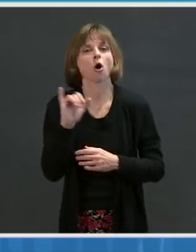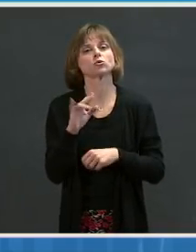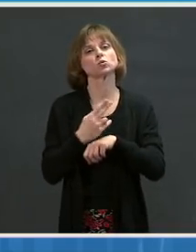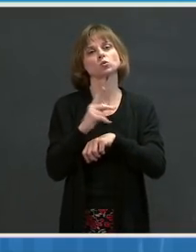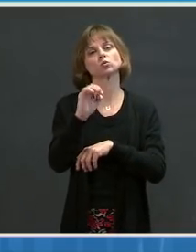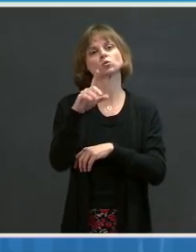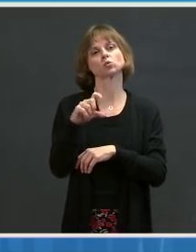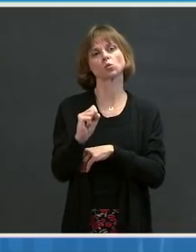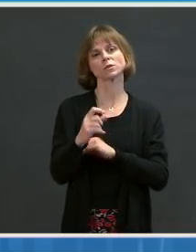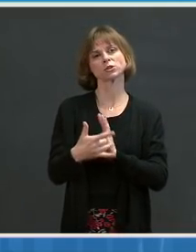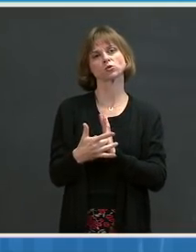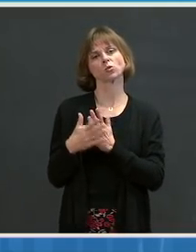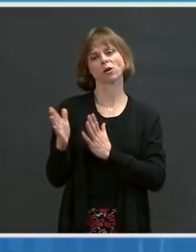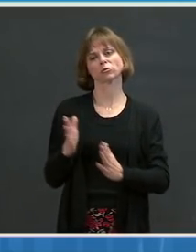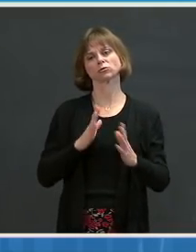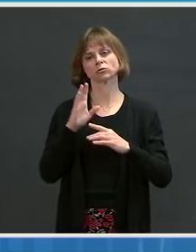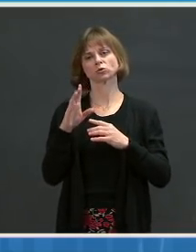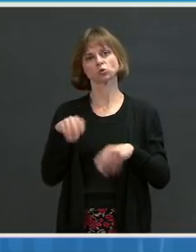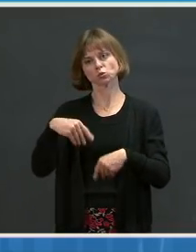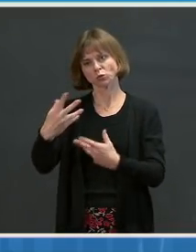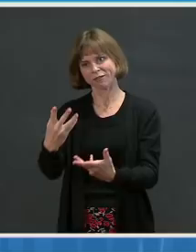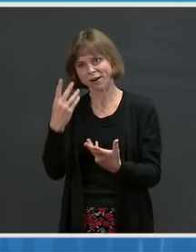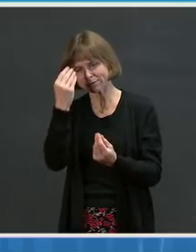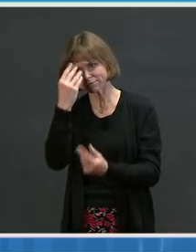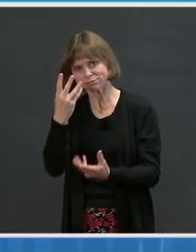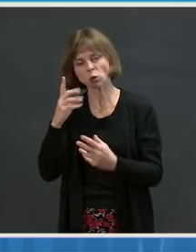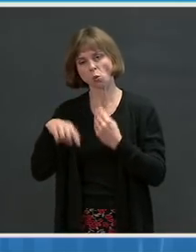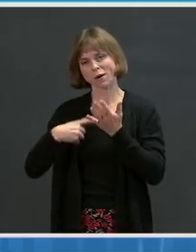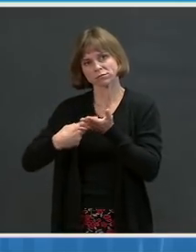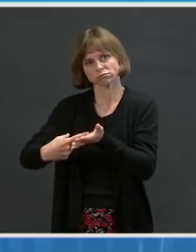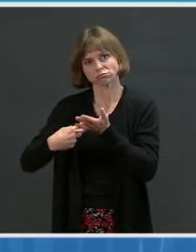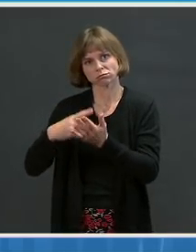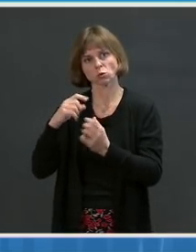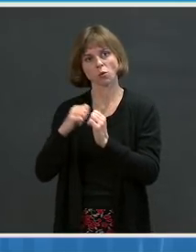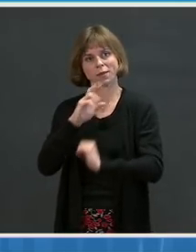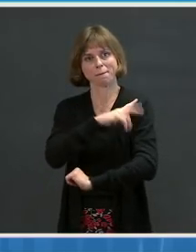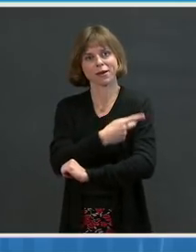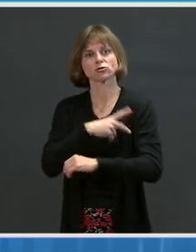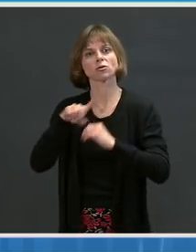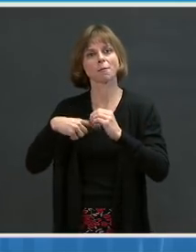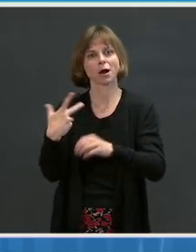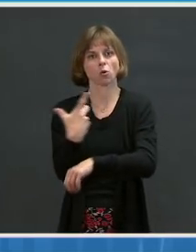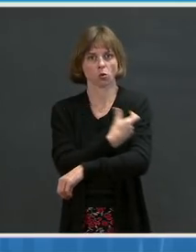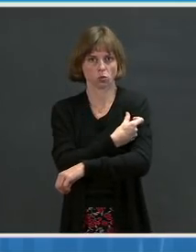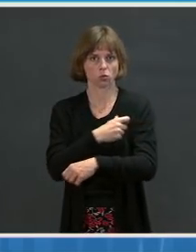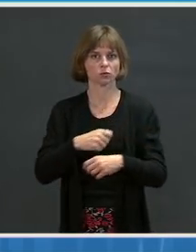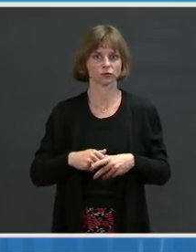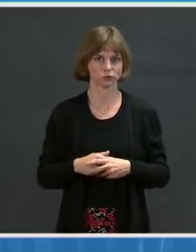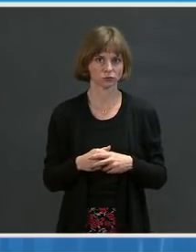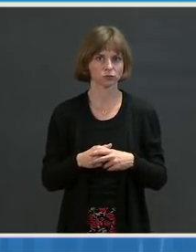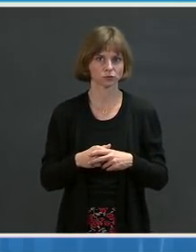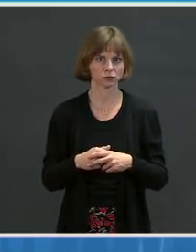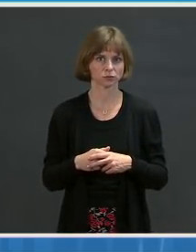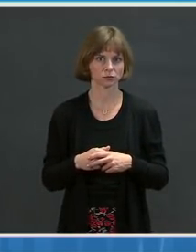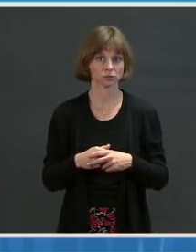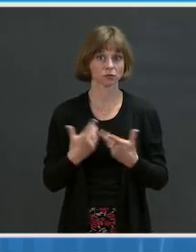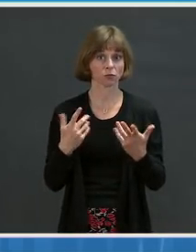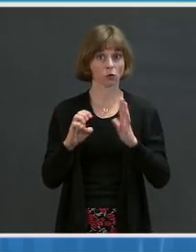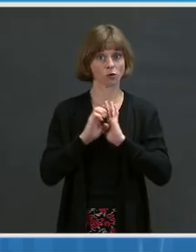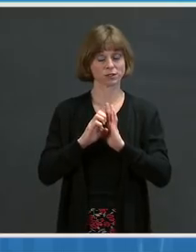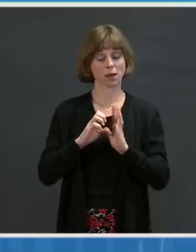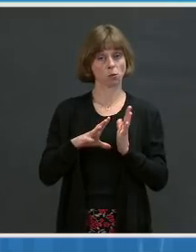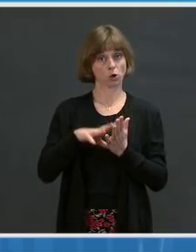providers can use when talking with their patients about COVID-19 vaccination. For example, we learned about a new communications